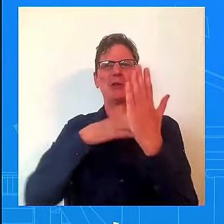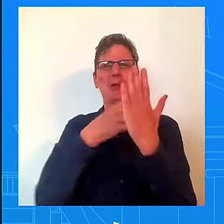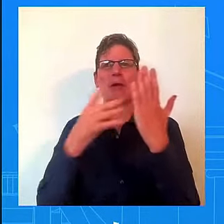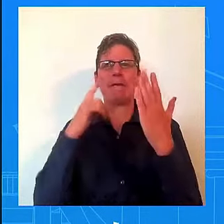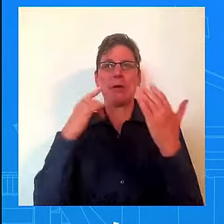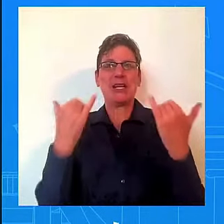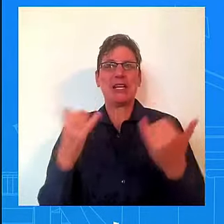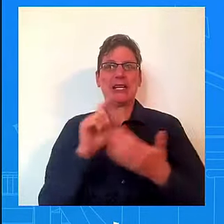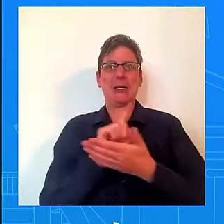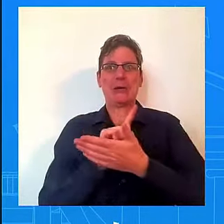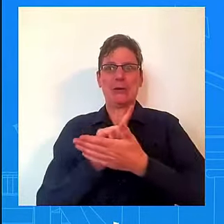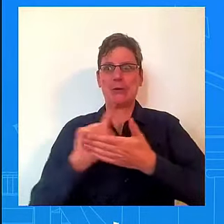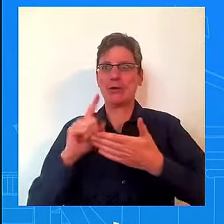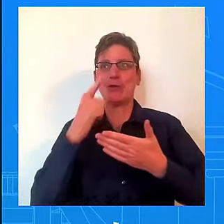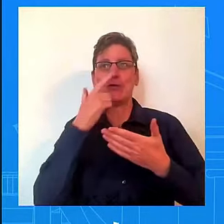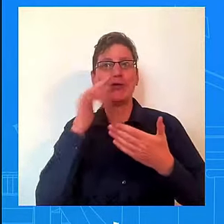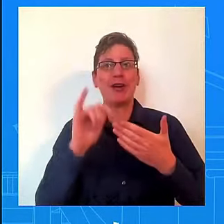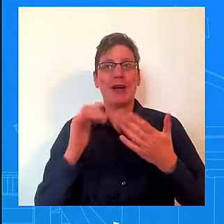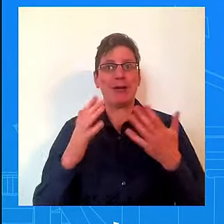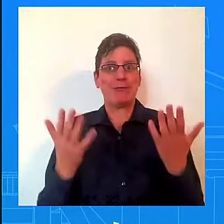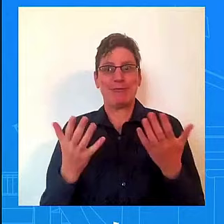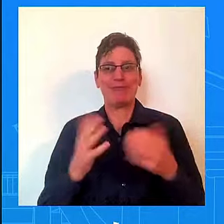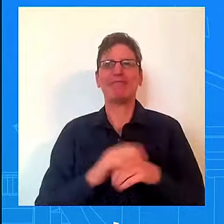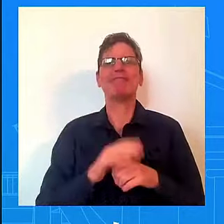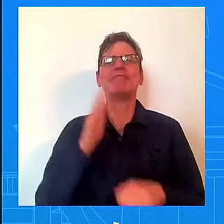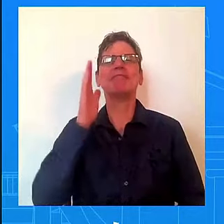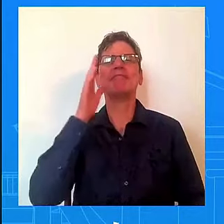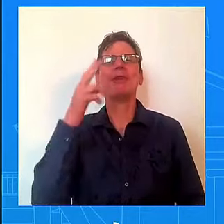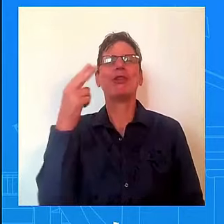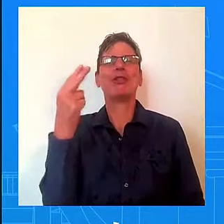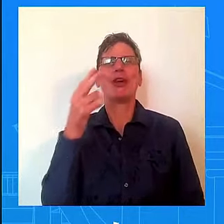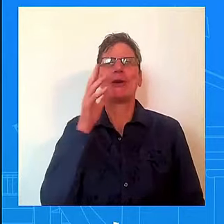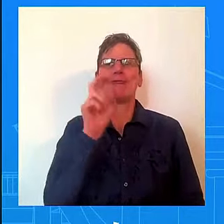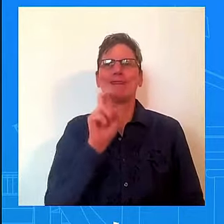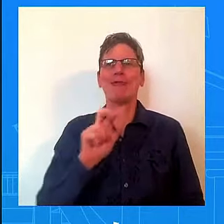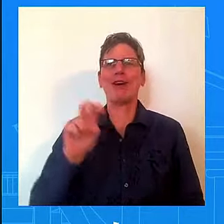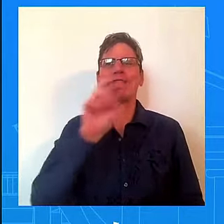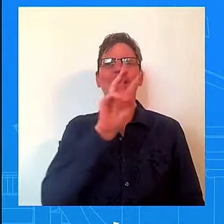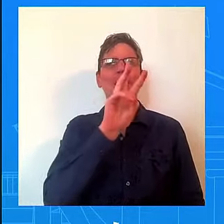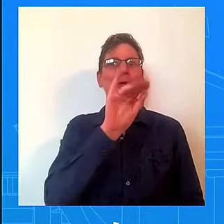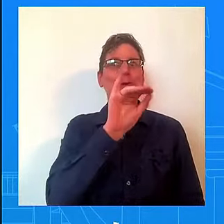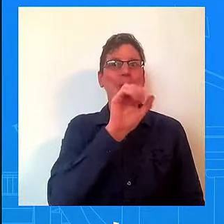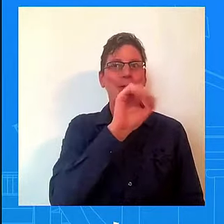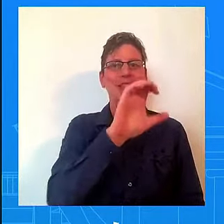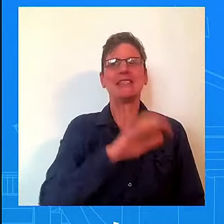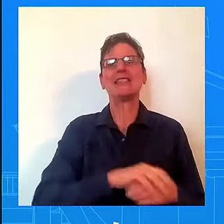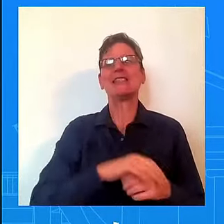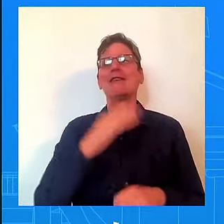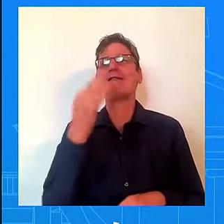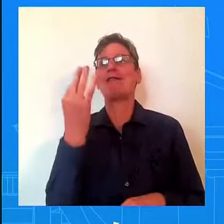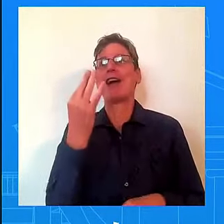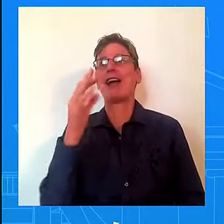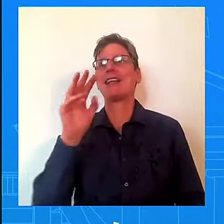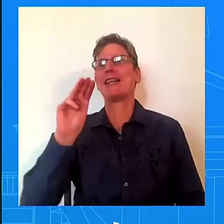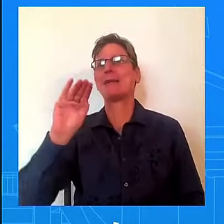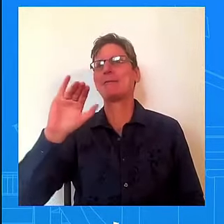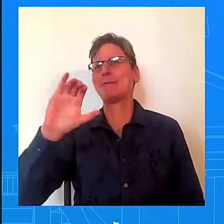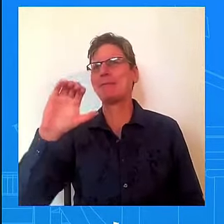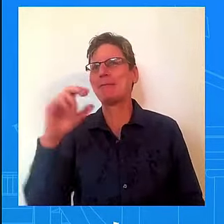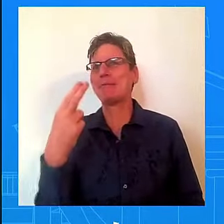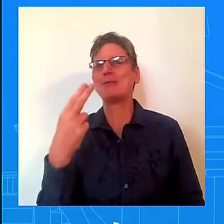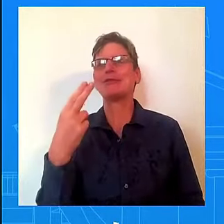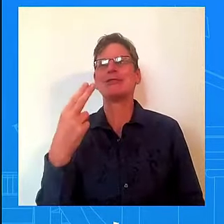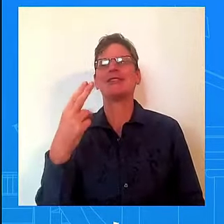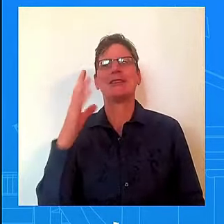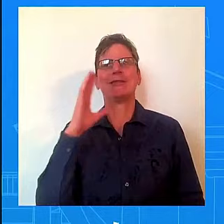Michigan. During these visits, the President will highlight how his Investing in America agenda is ensuring a brighter,